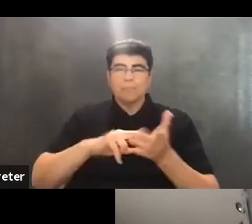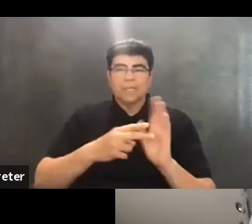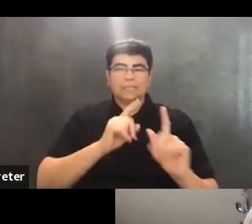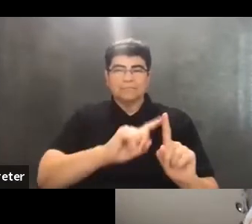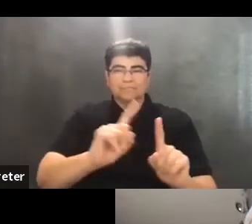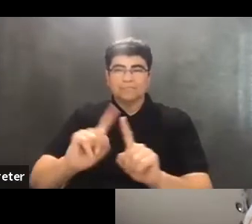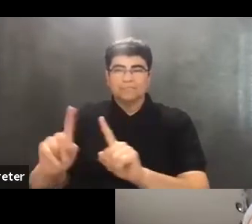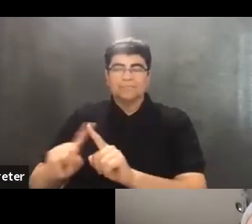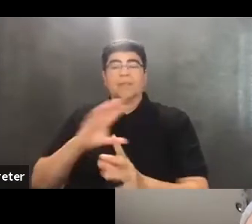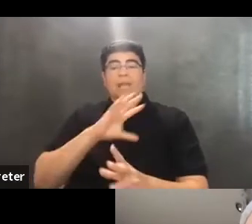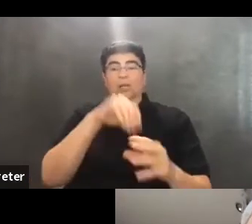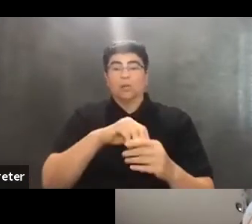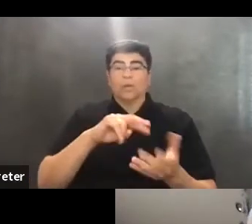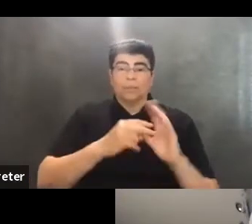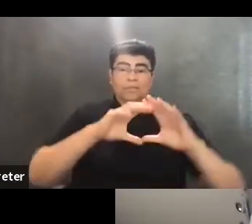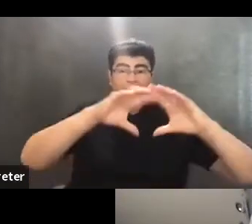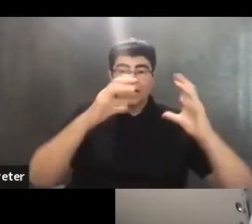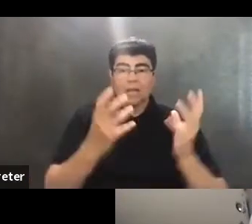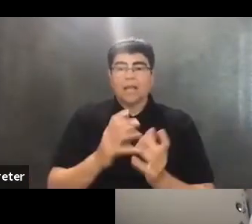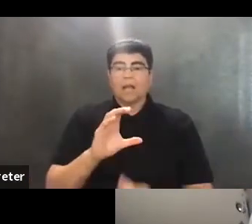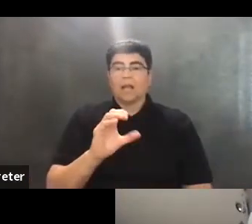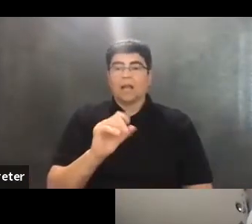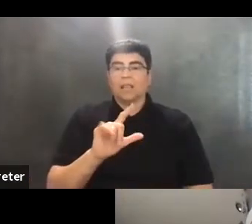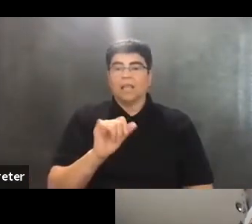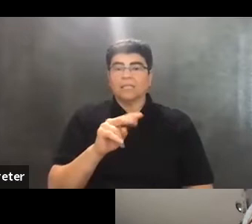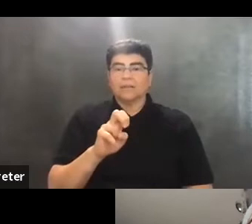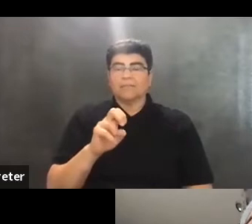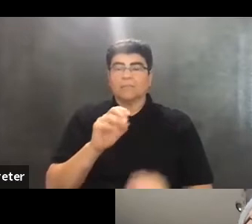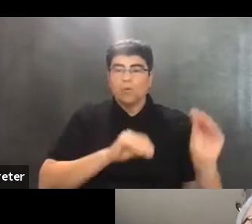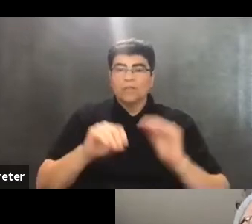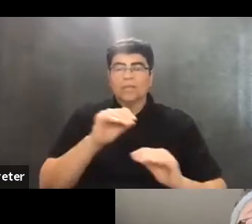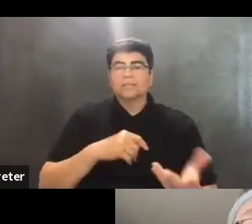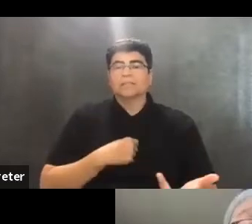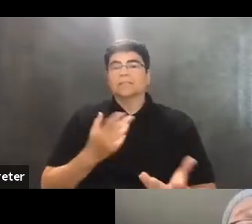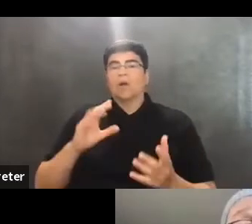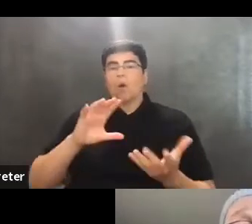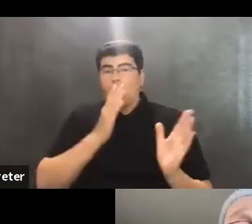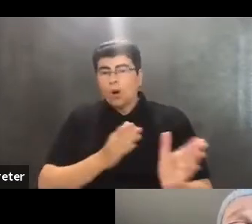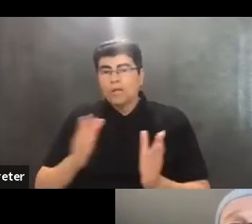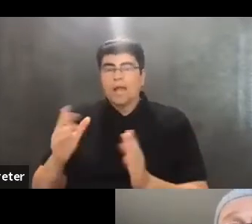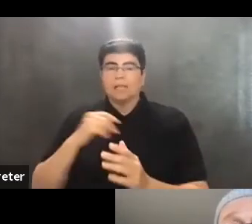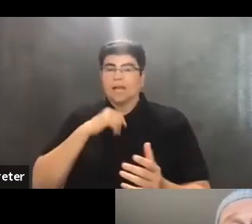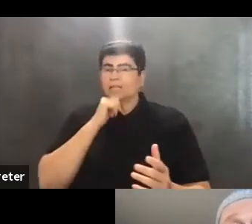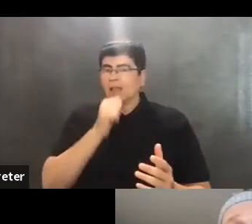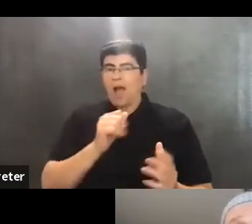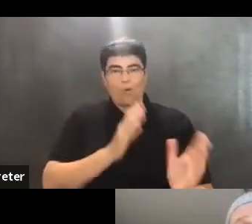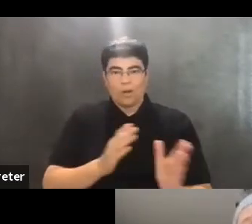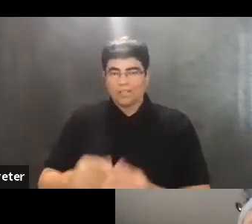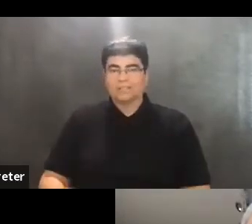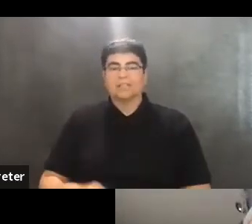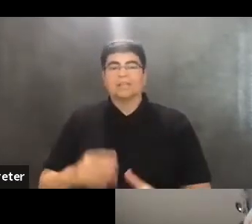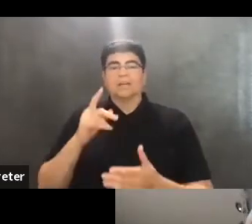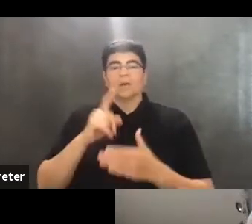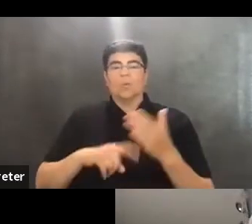including collective mobilization, social movements, organized and disorganized, and also what Asaf